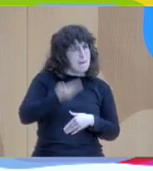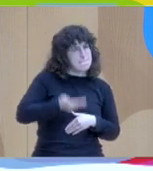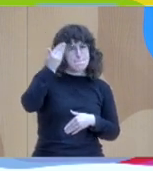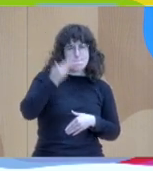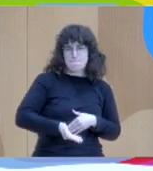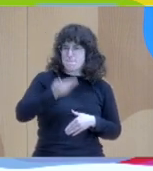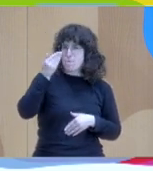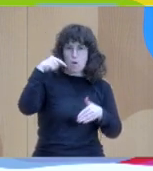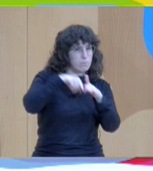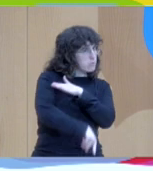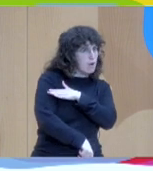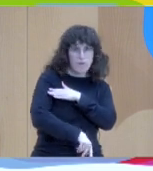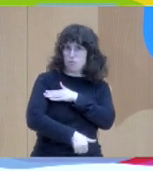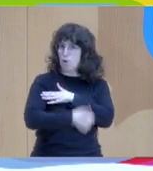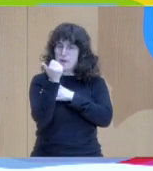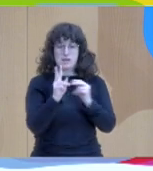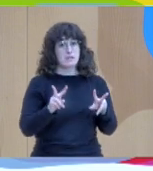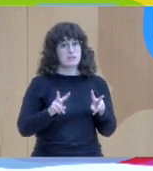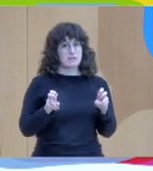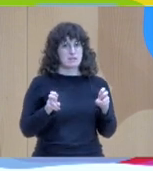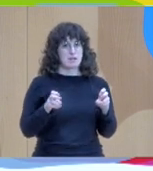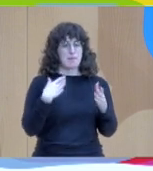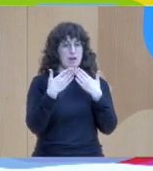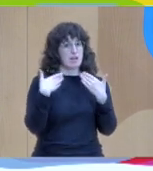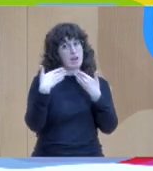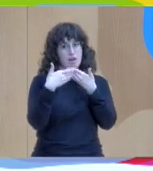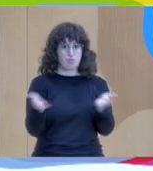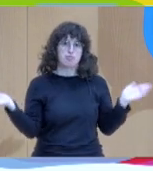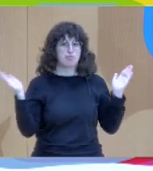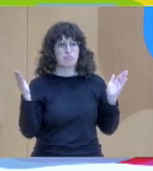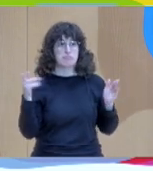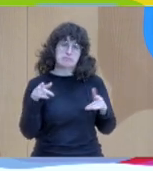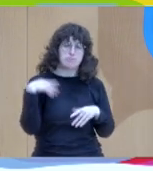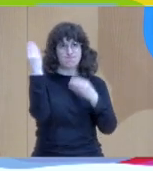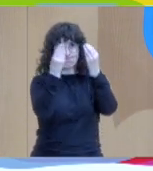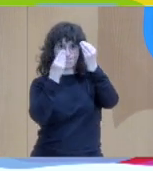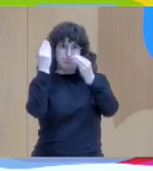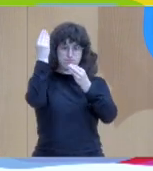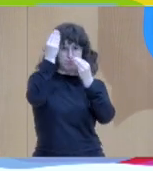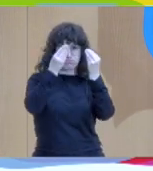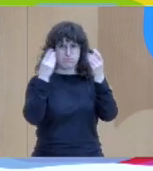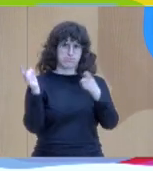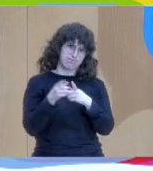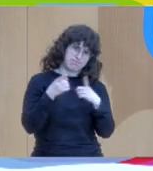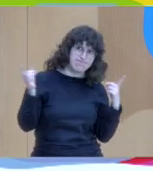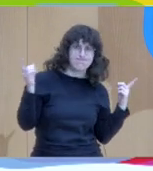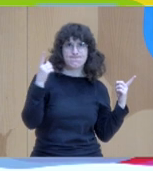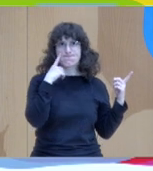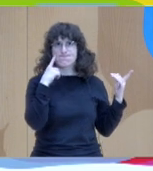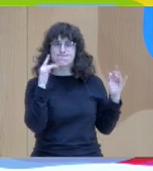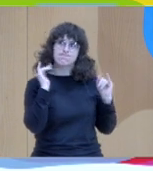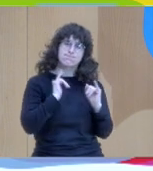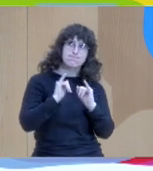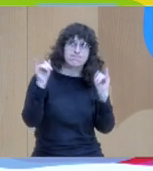he was thinking and thinking we went long walk and he said okay now I have it. It would be